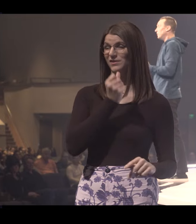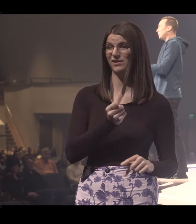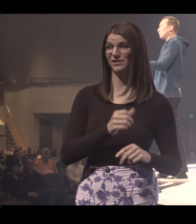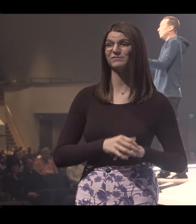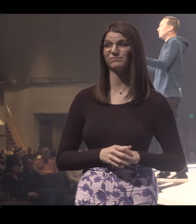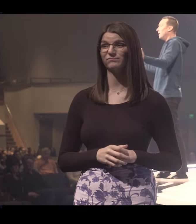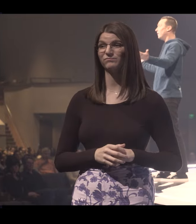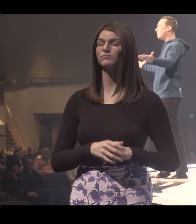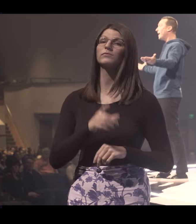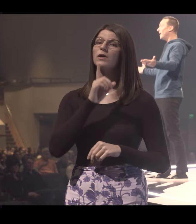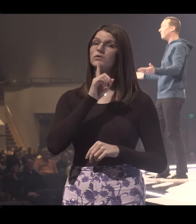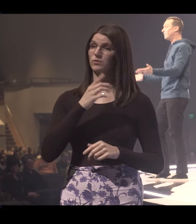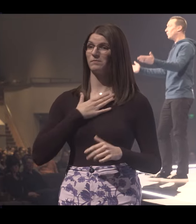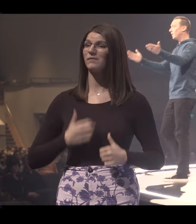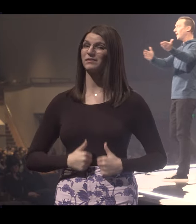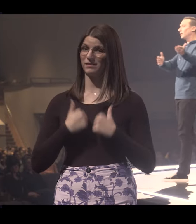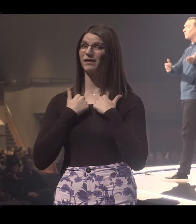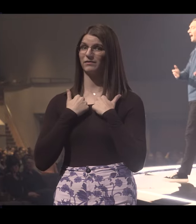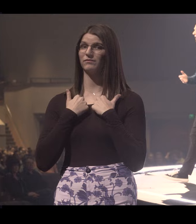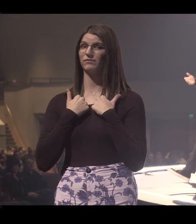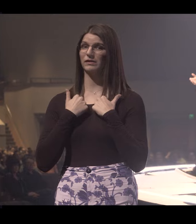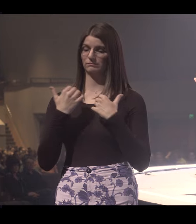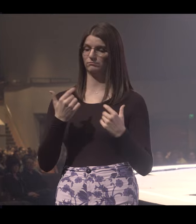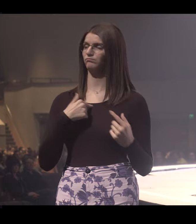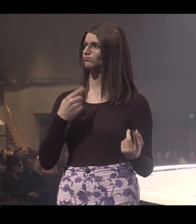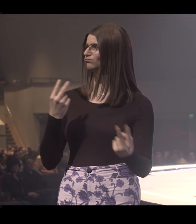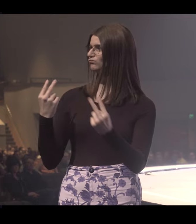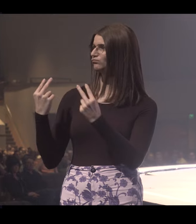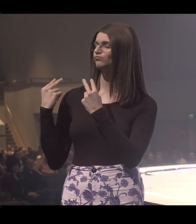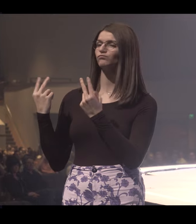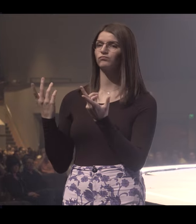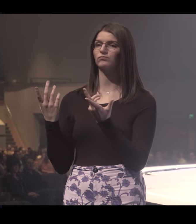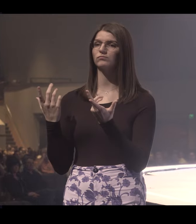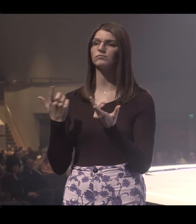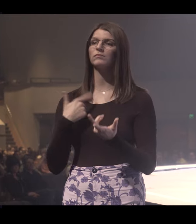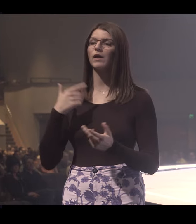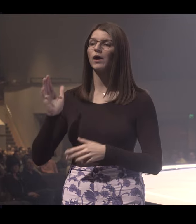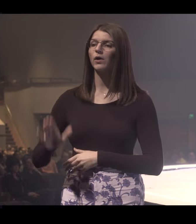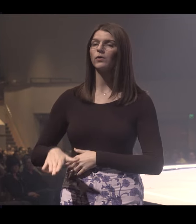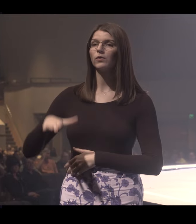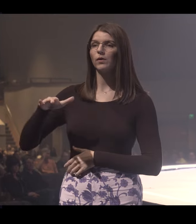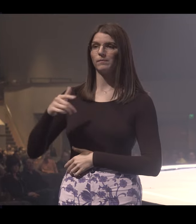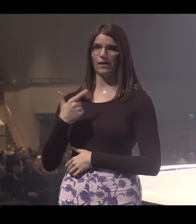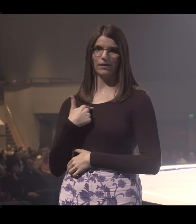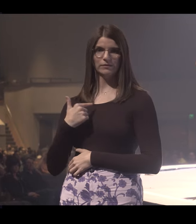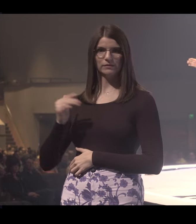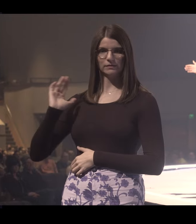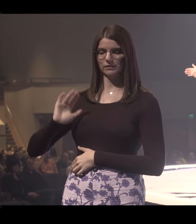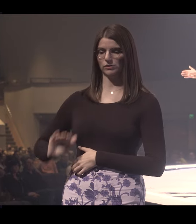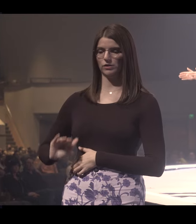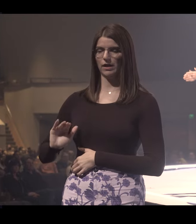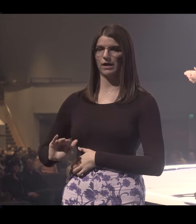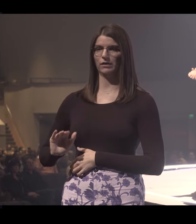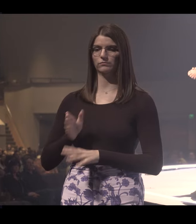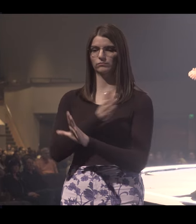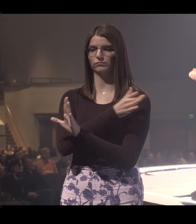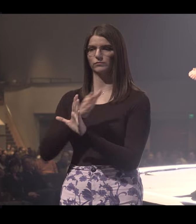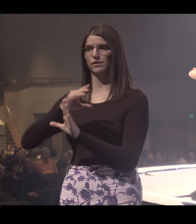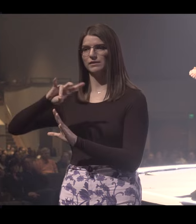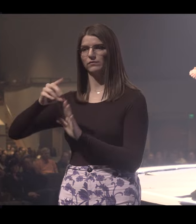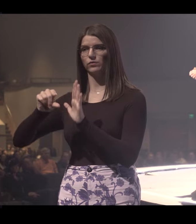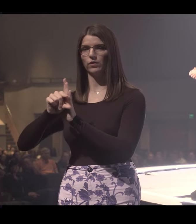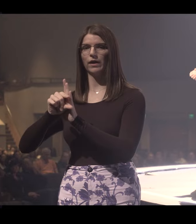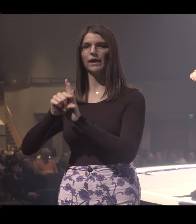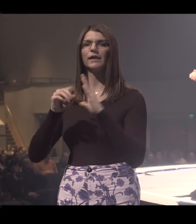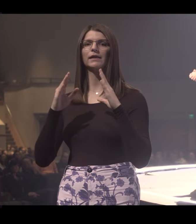around you. That's certainly true of my life, even when I look back. I grew up, even as a child, through seventh grade